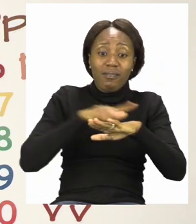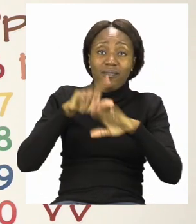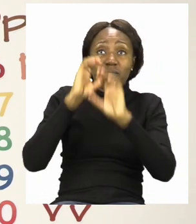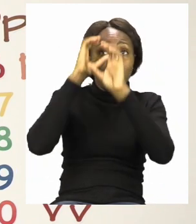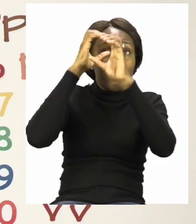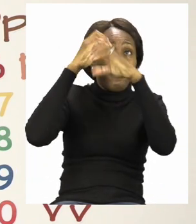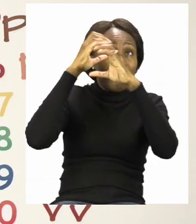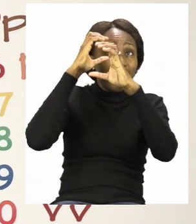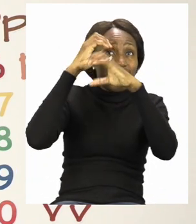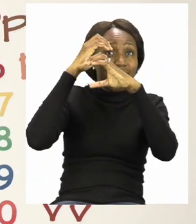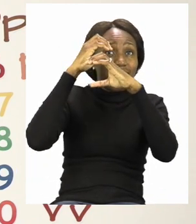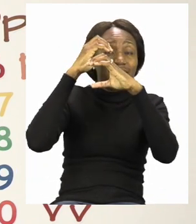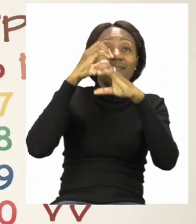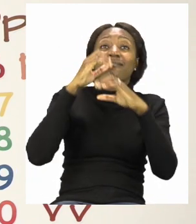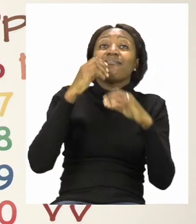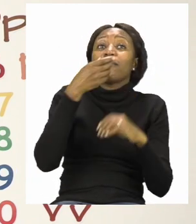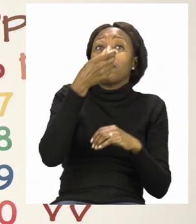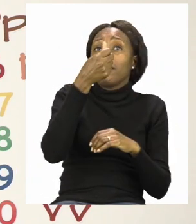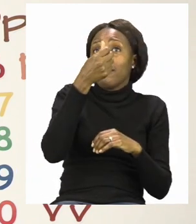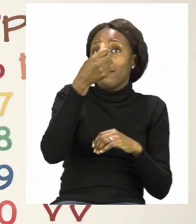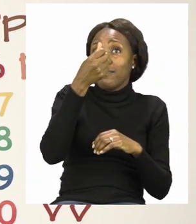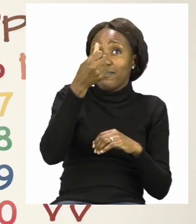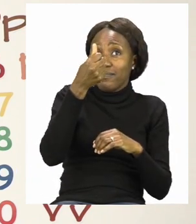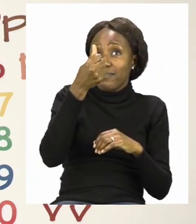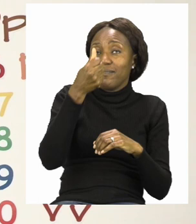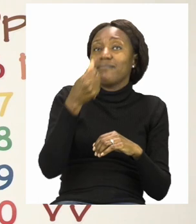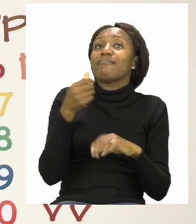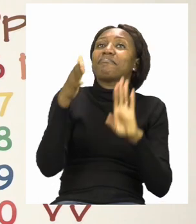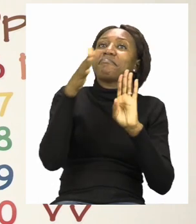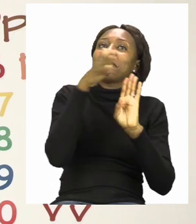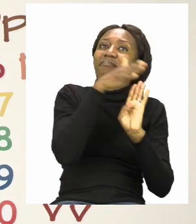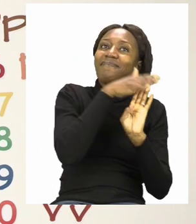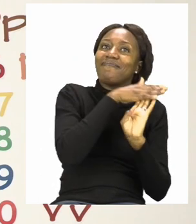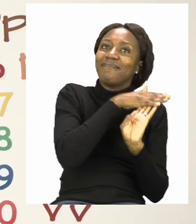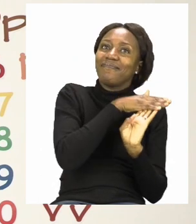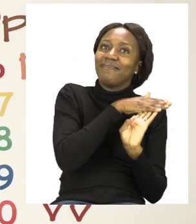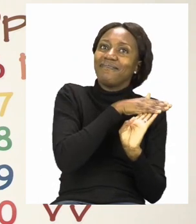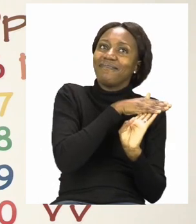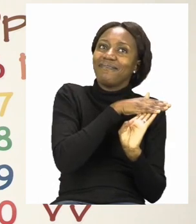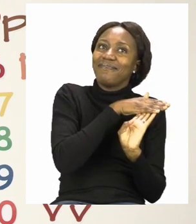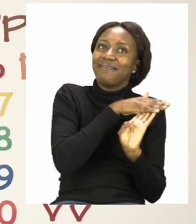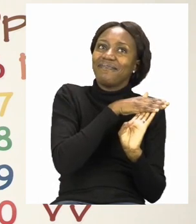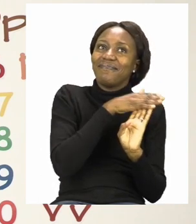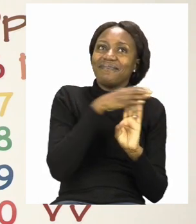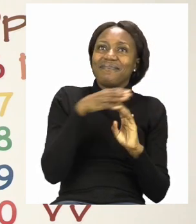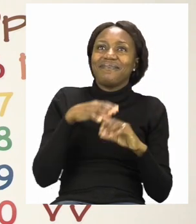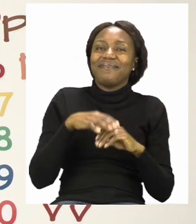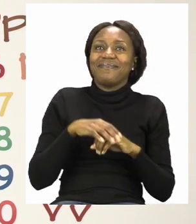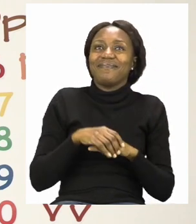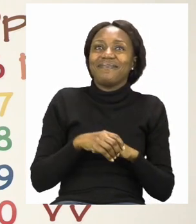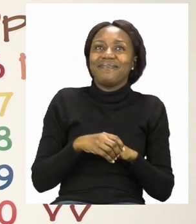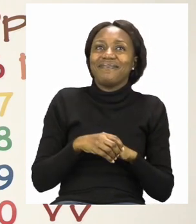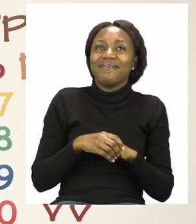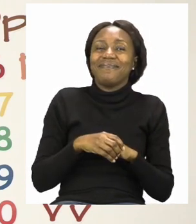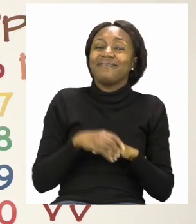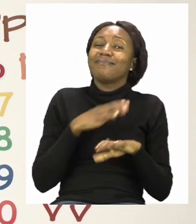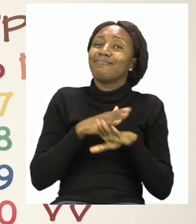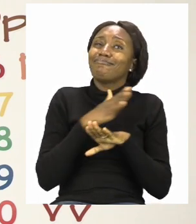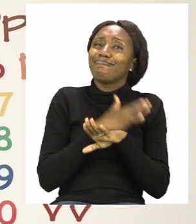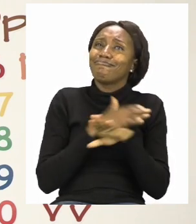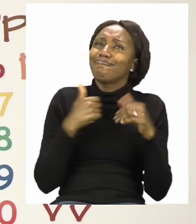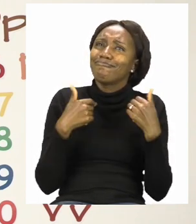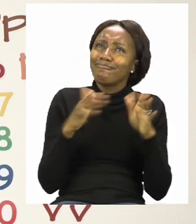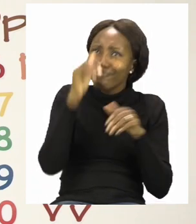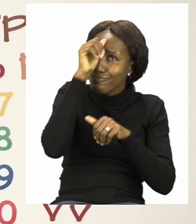Media and Money with Saving. And before we get into any